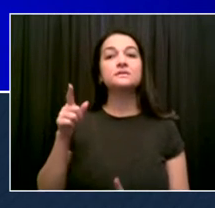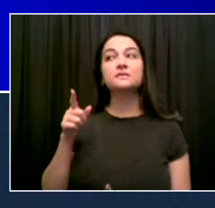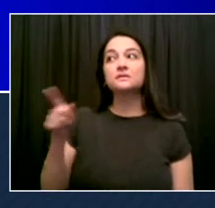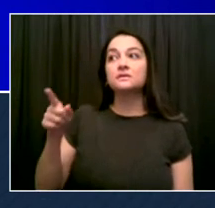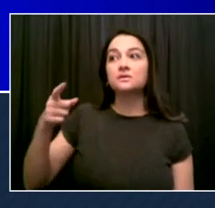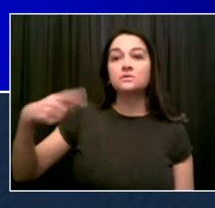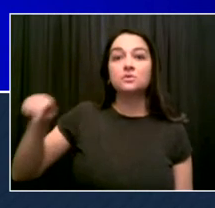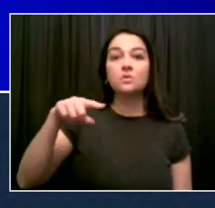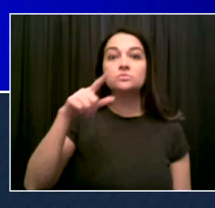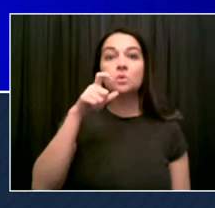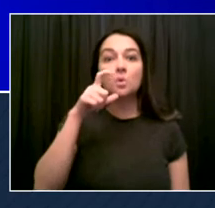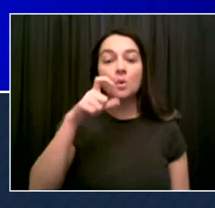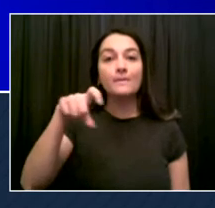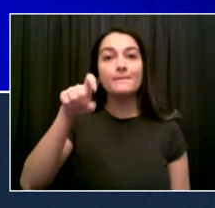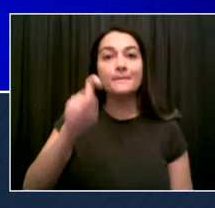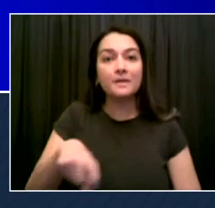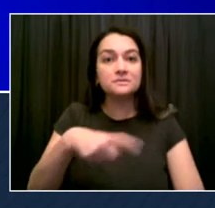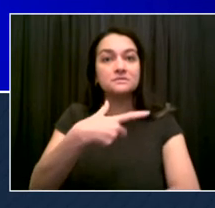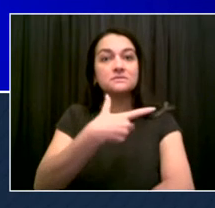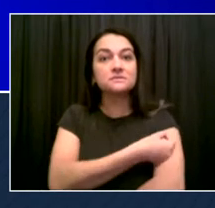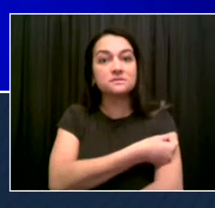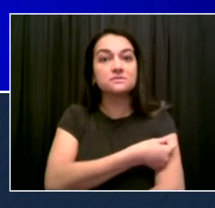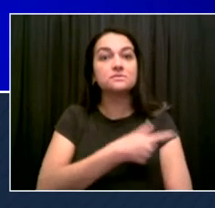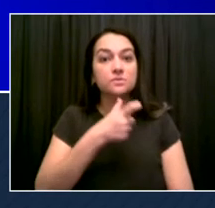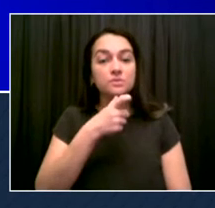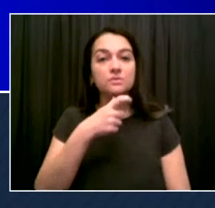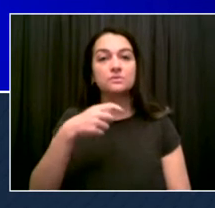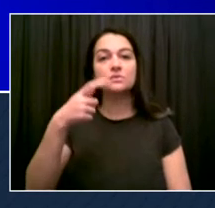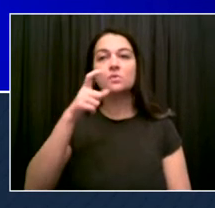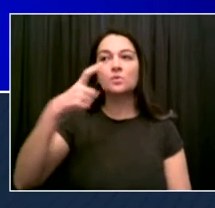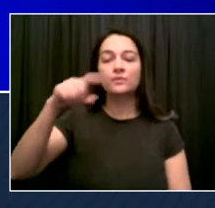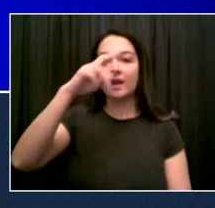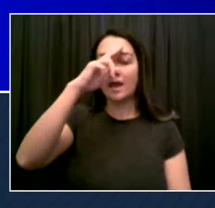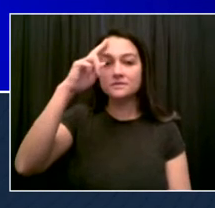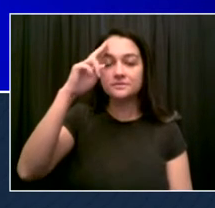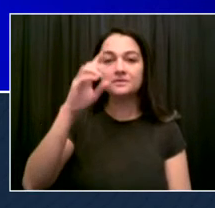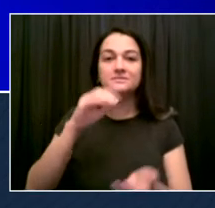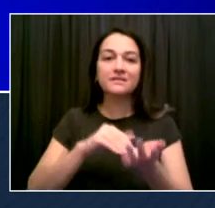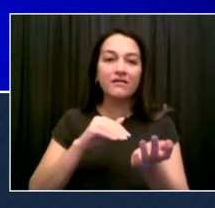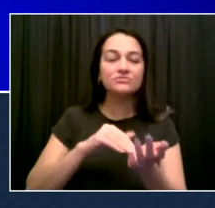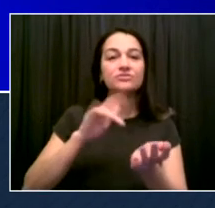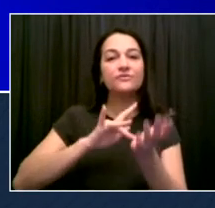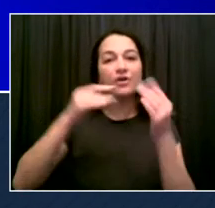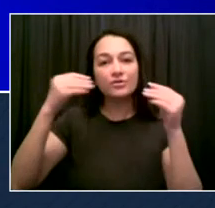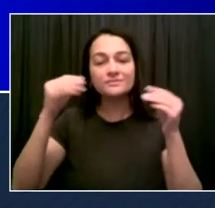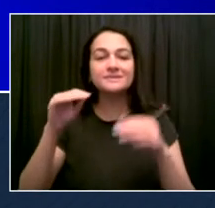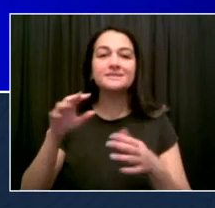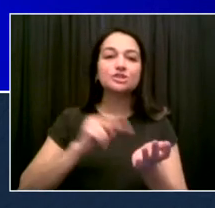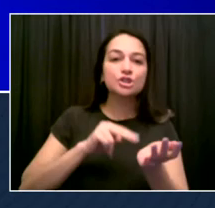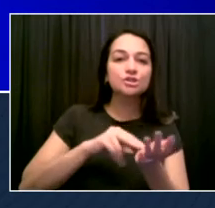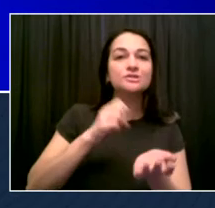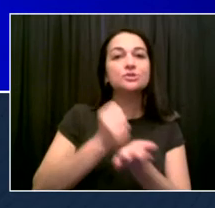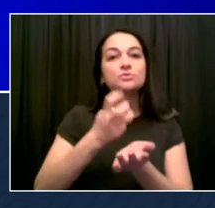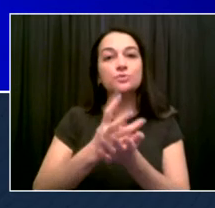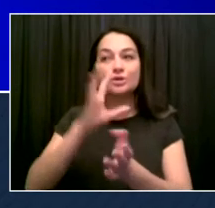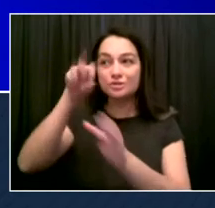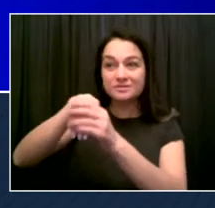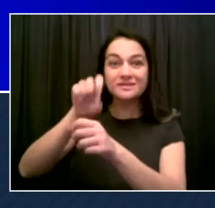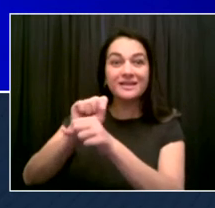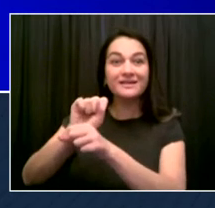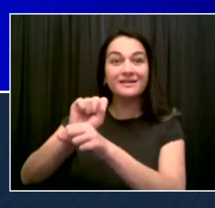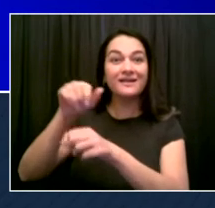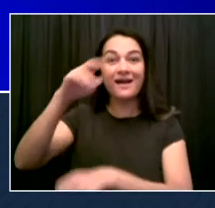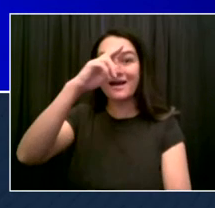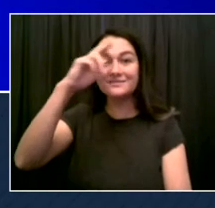that they get tested or vaccinated. Obviously, with a strong, strong preference for vaccination. Then we said new